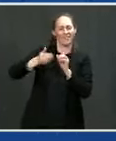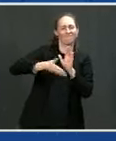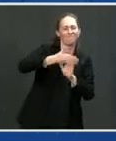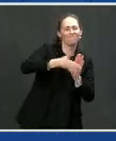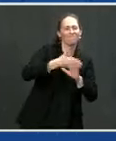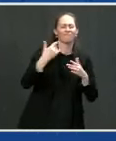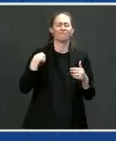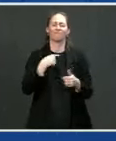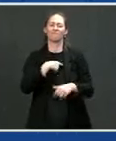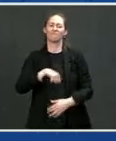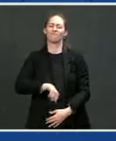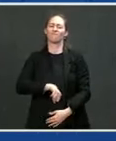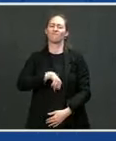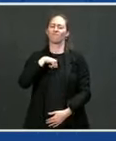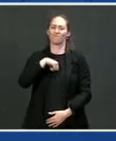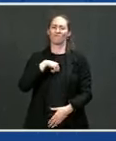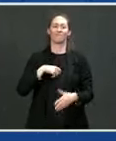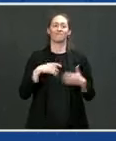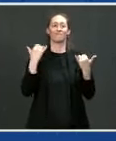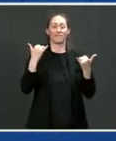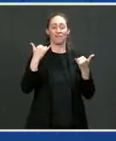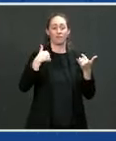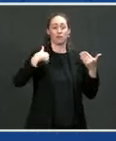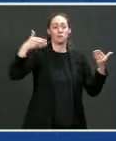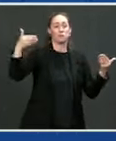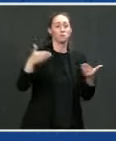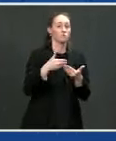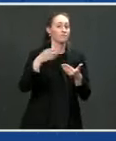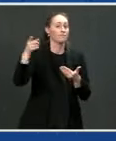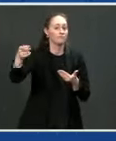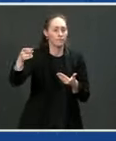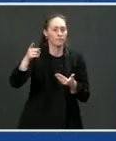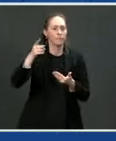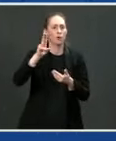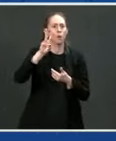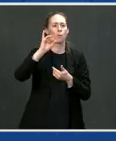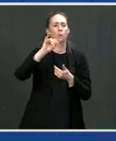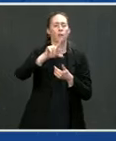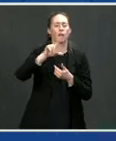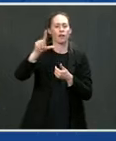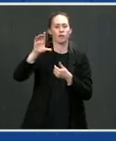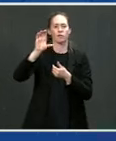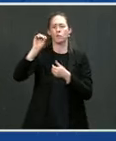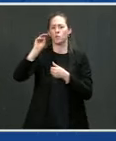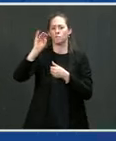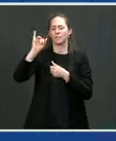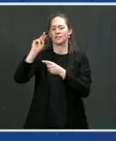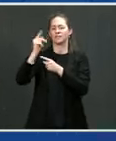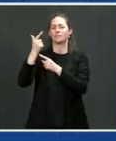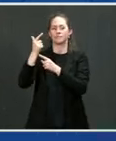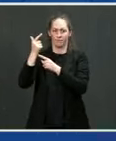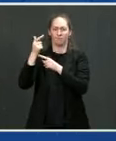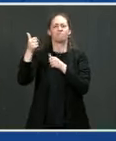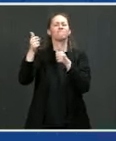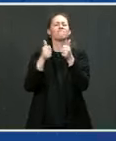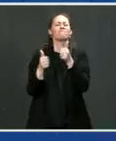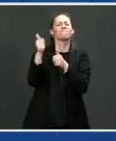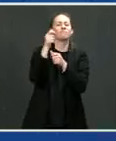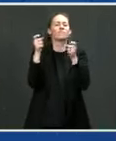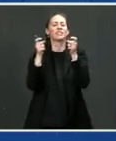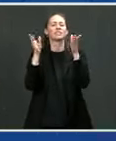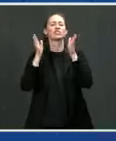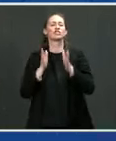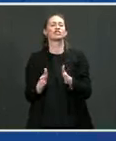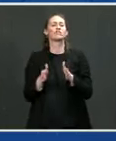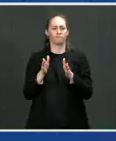to introduce you to Will. Will's the commissioning manager. Will's going to tell you what he does in this station to get the vehicles prepped for the customer.